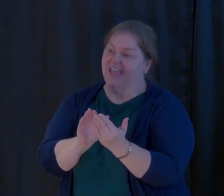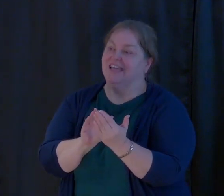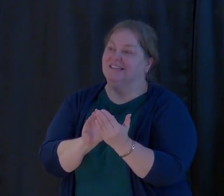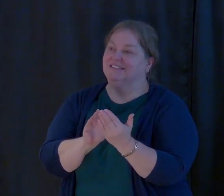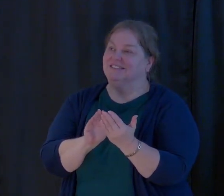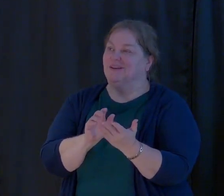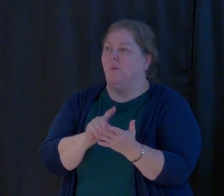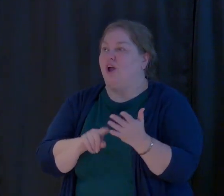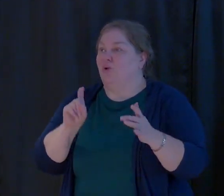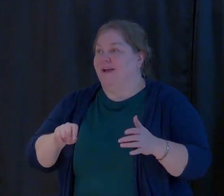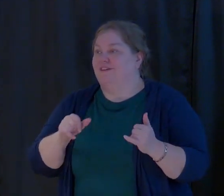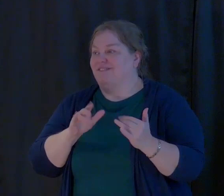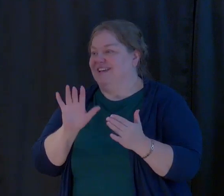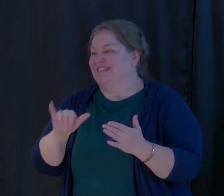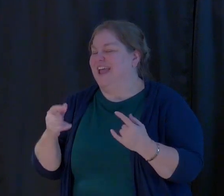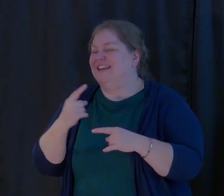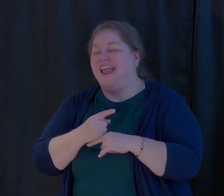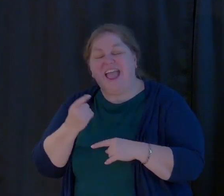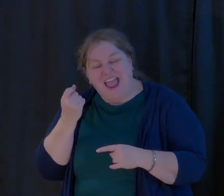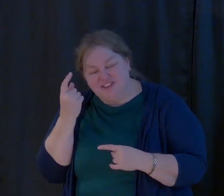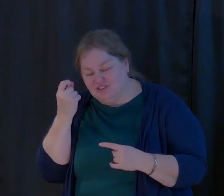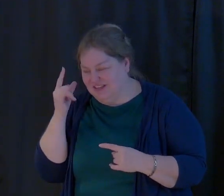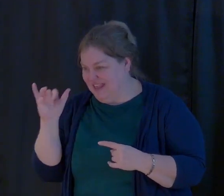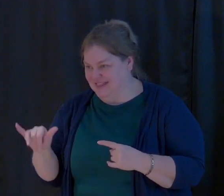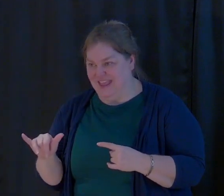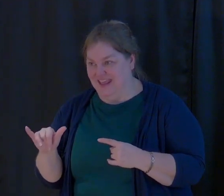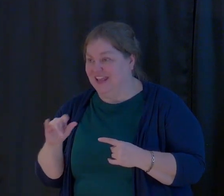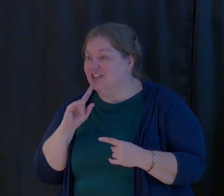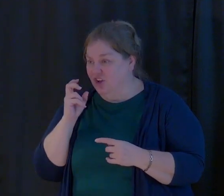day or whatever is going on. I understand that.